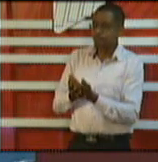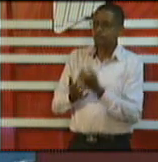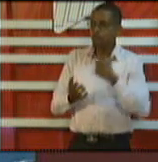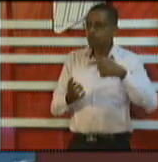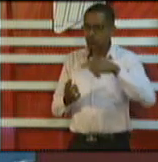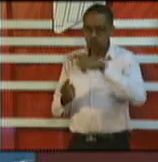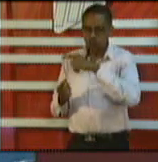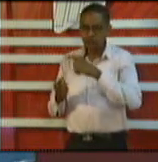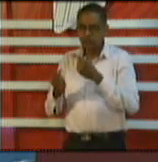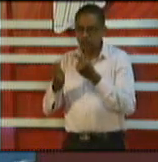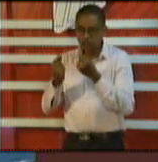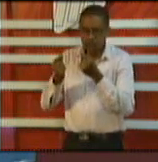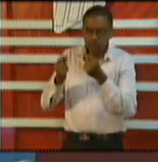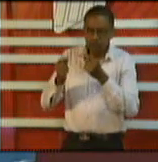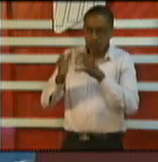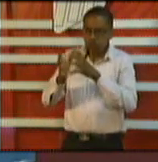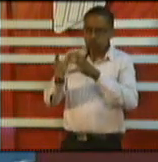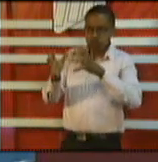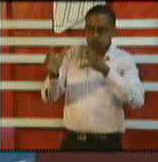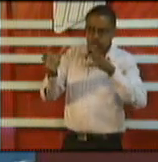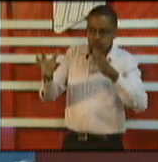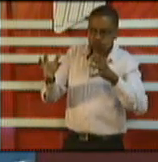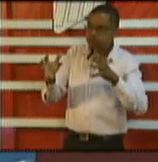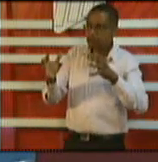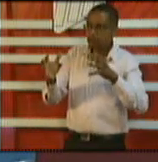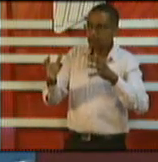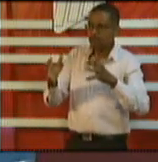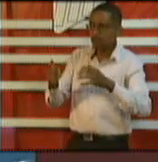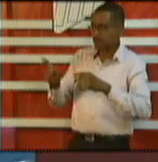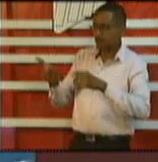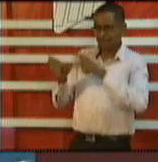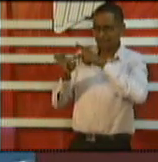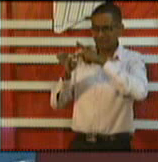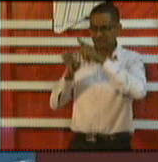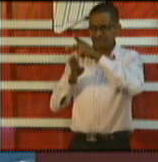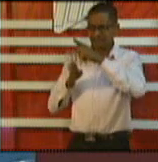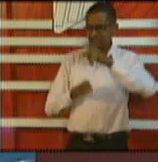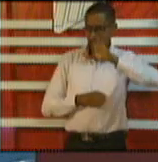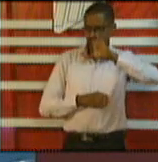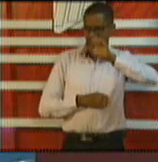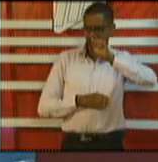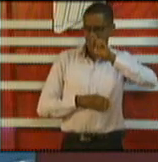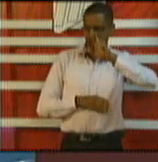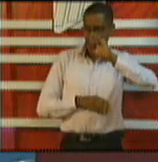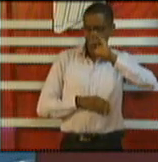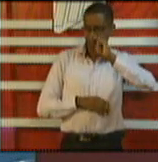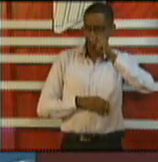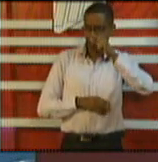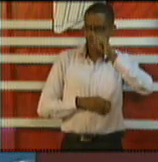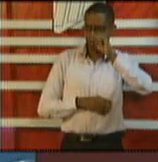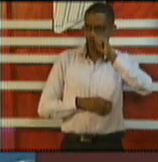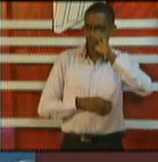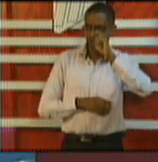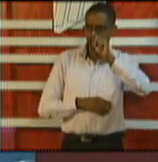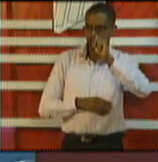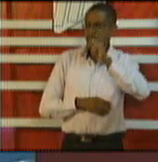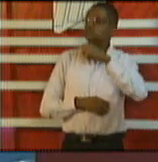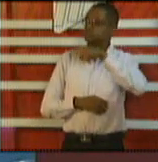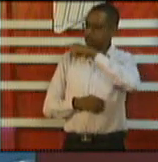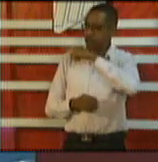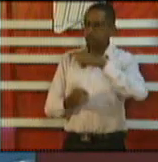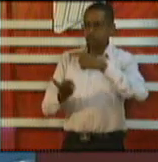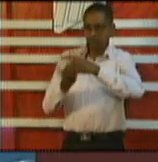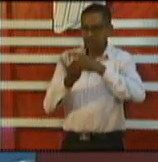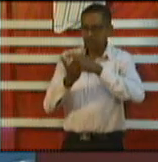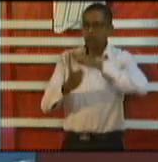populations in the first instance and Professor Carrington would have been on the program a few weeks ago discussing all the vaccines I believe